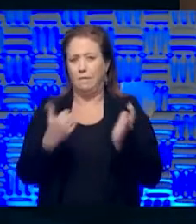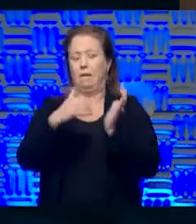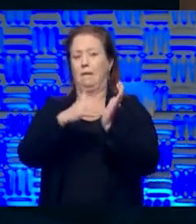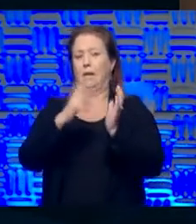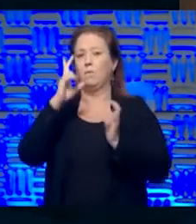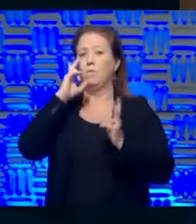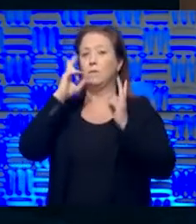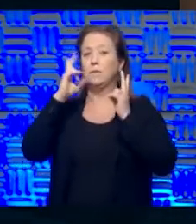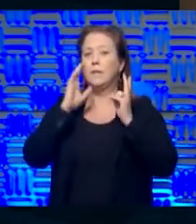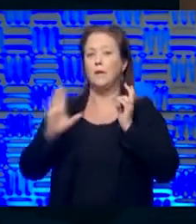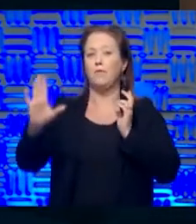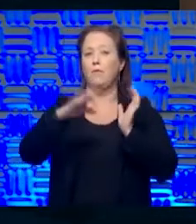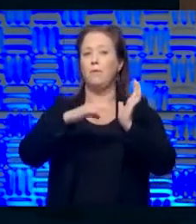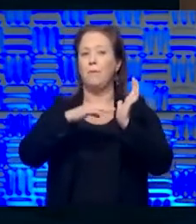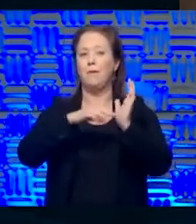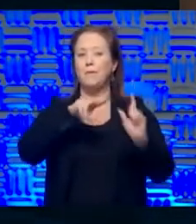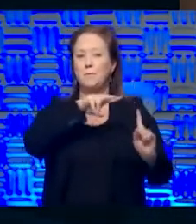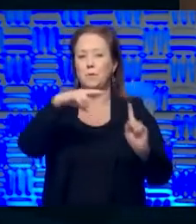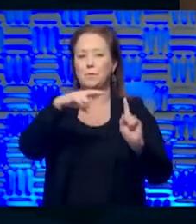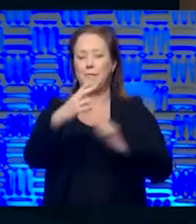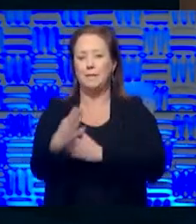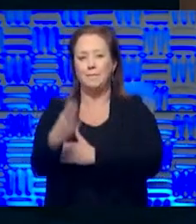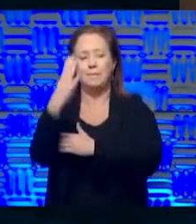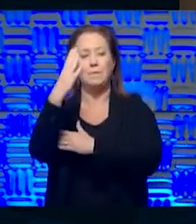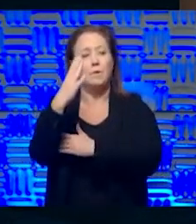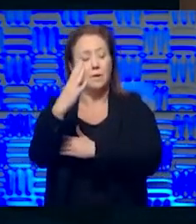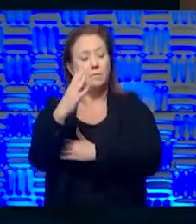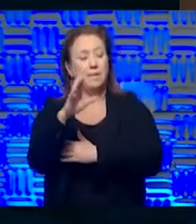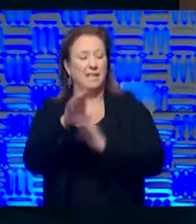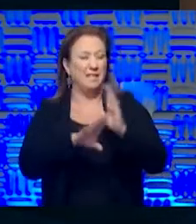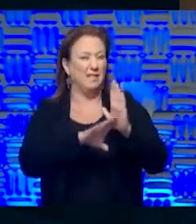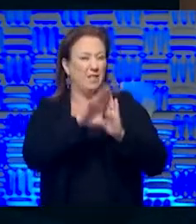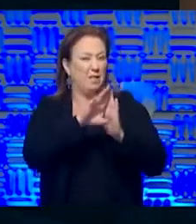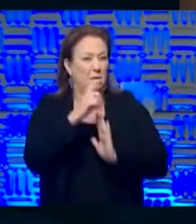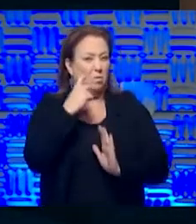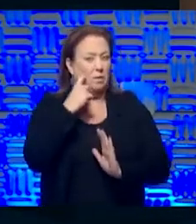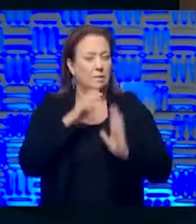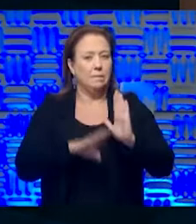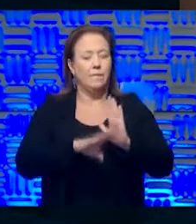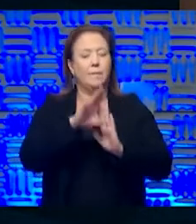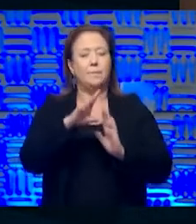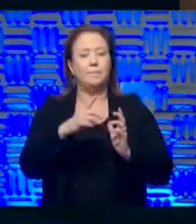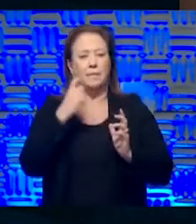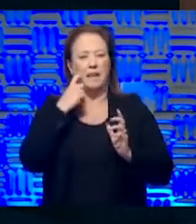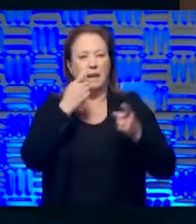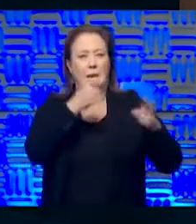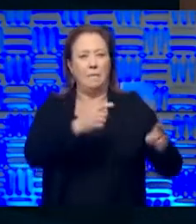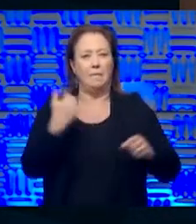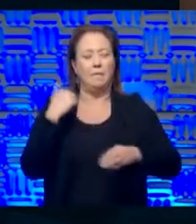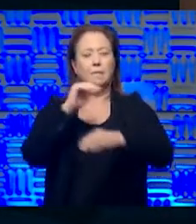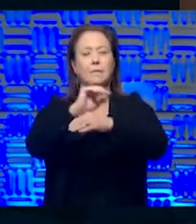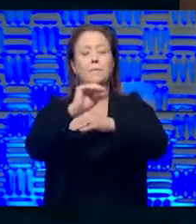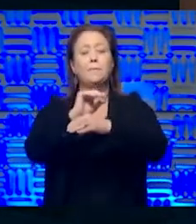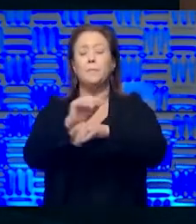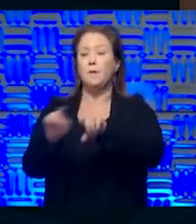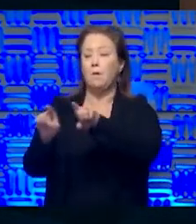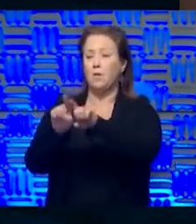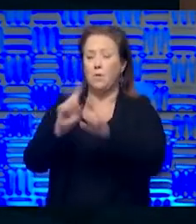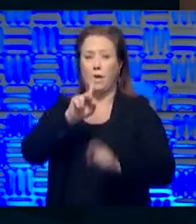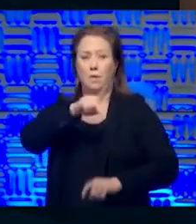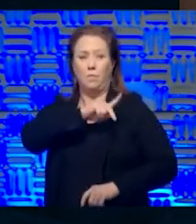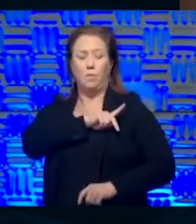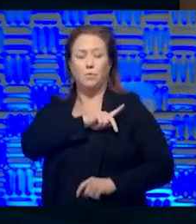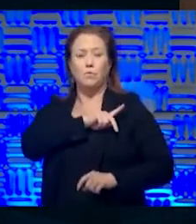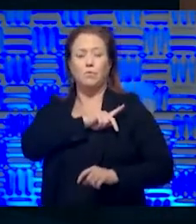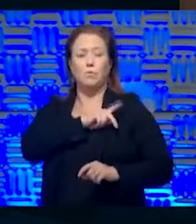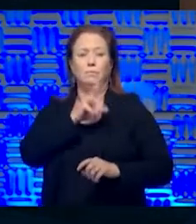I'll see what the medical professionals have to say this morning, but that's a development. And I would indicate that I also had a personal call with the